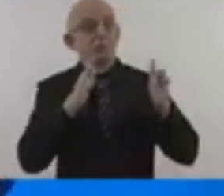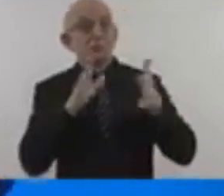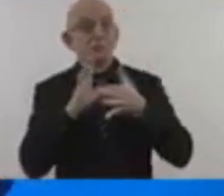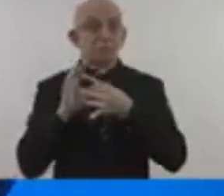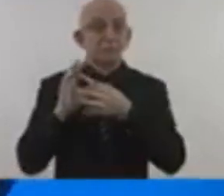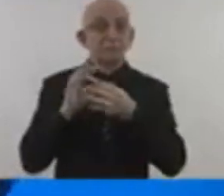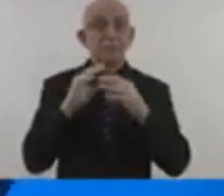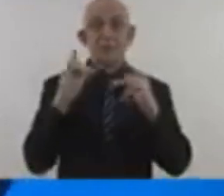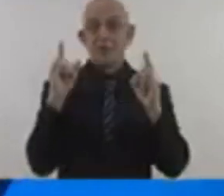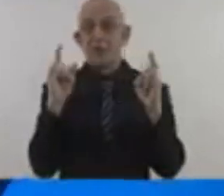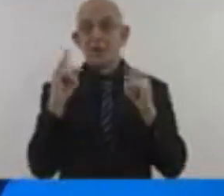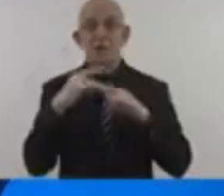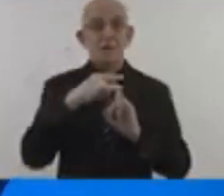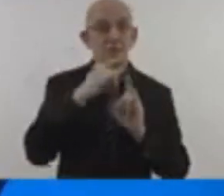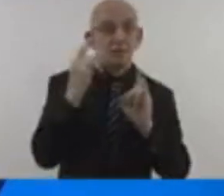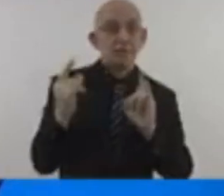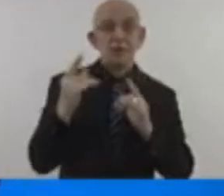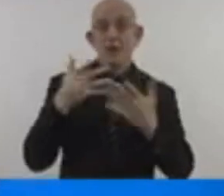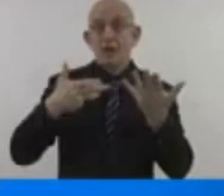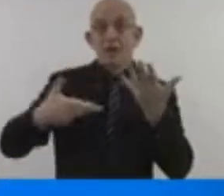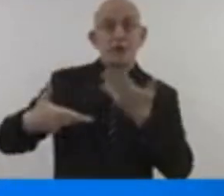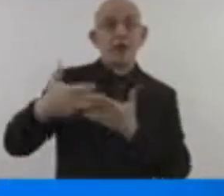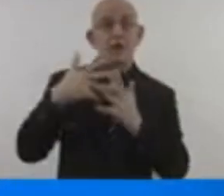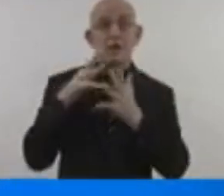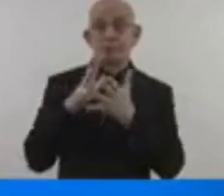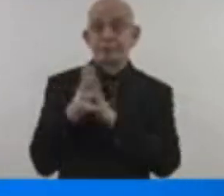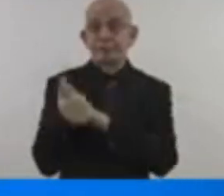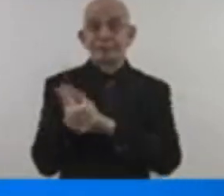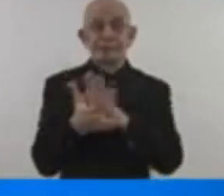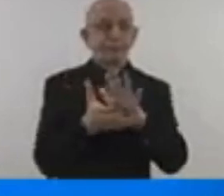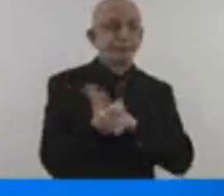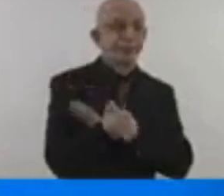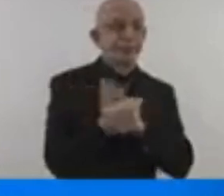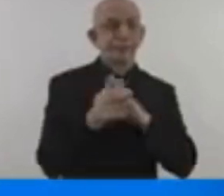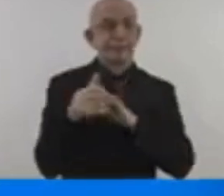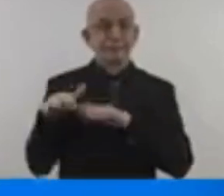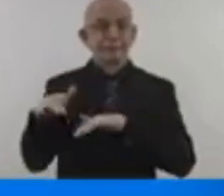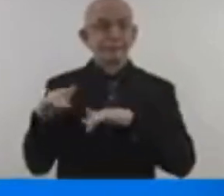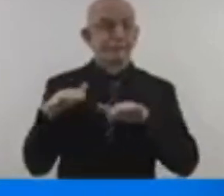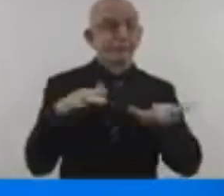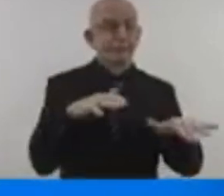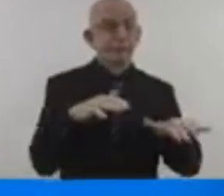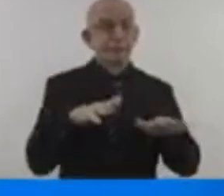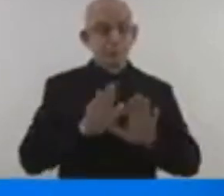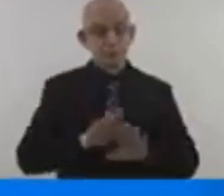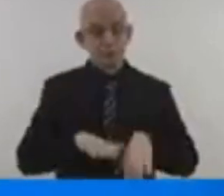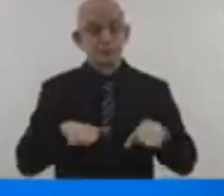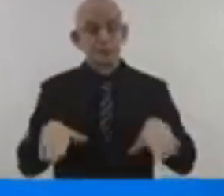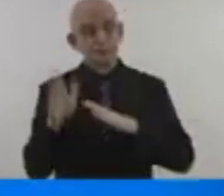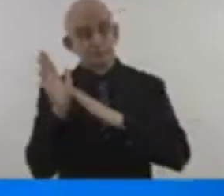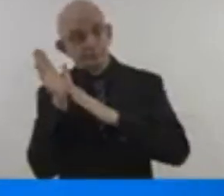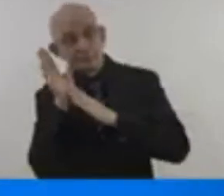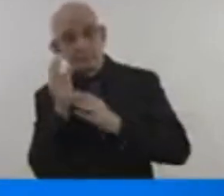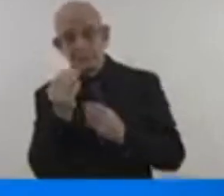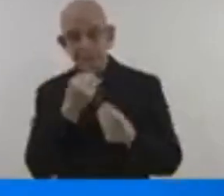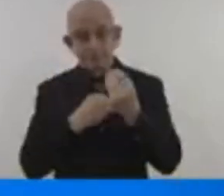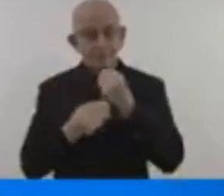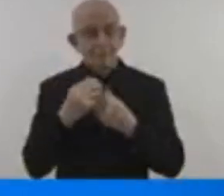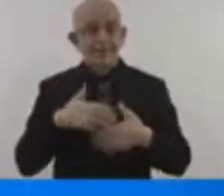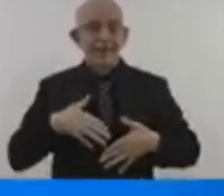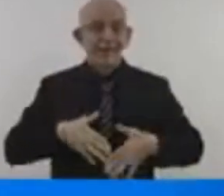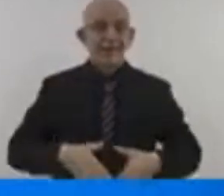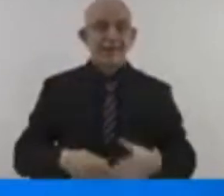by human-made climate change. And no country is spared. In our global